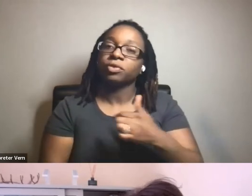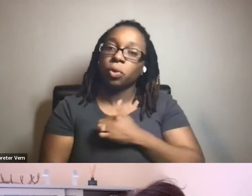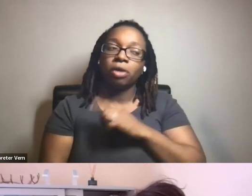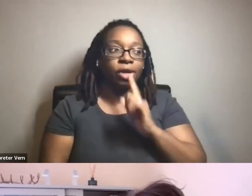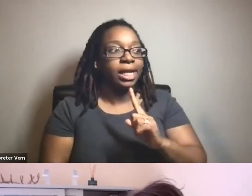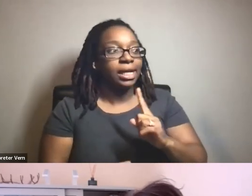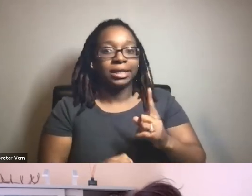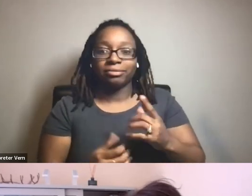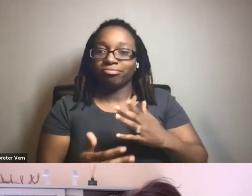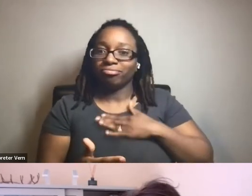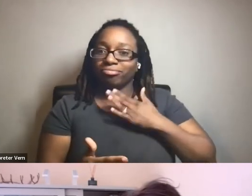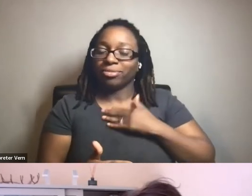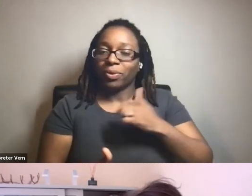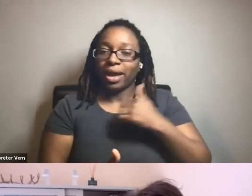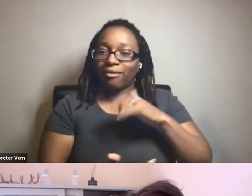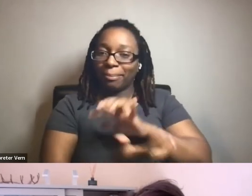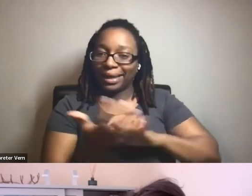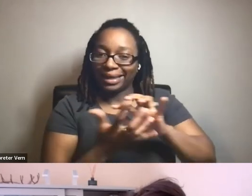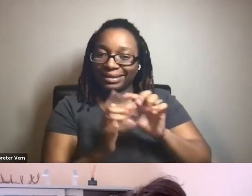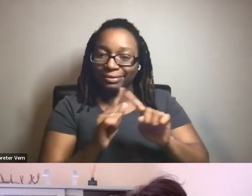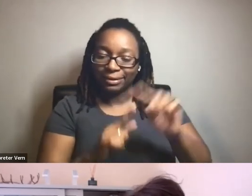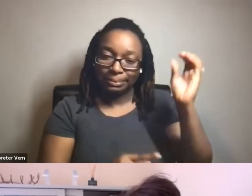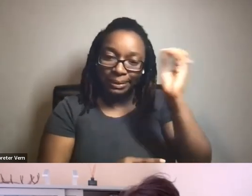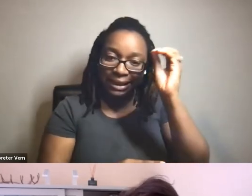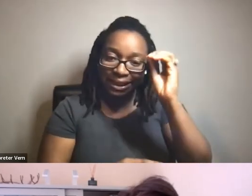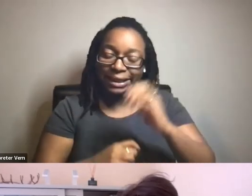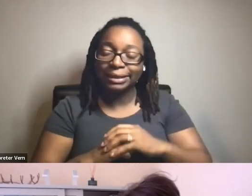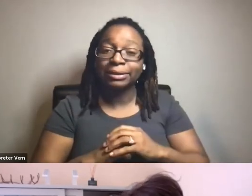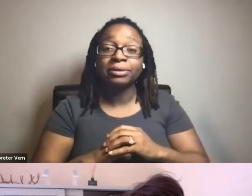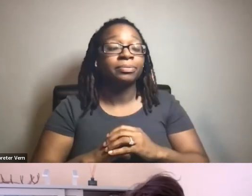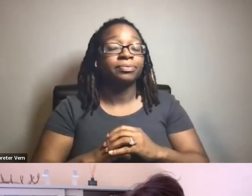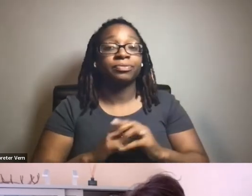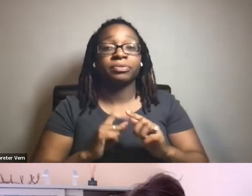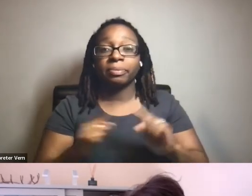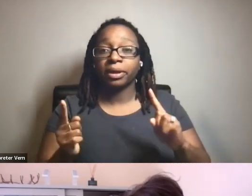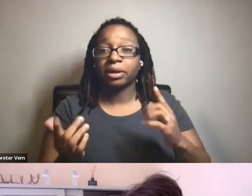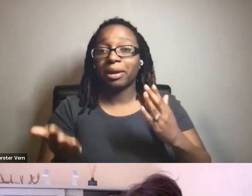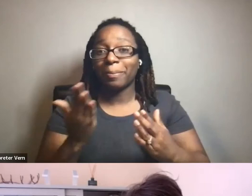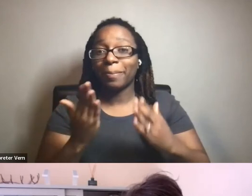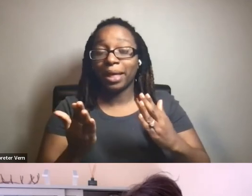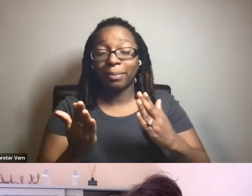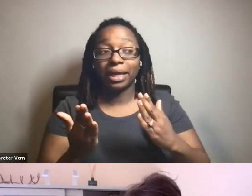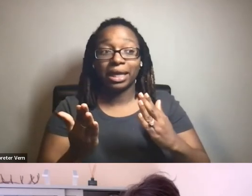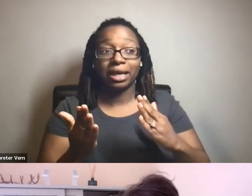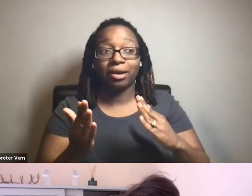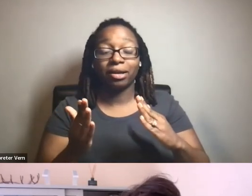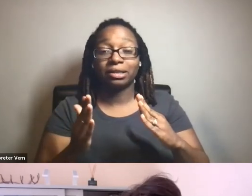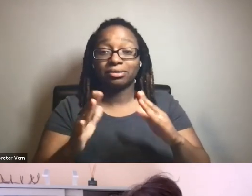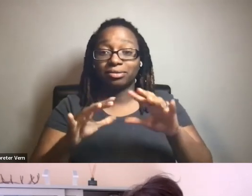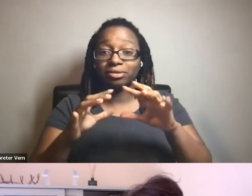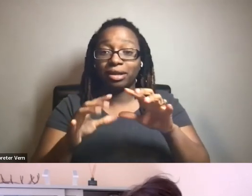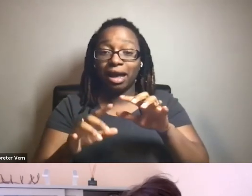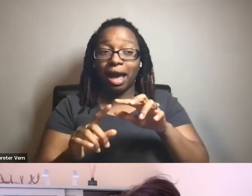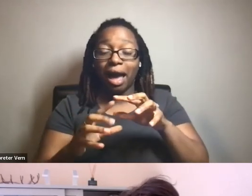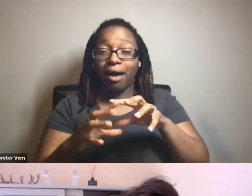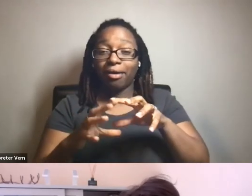mix, um, of perspectives, but I think maybe being outside the technical disciplines and